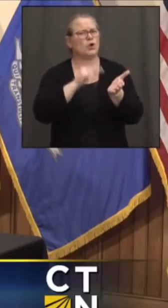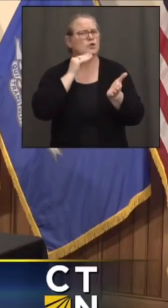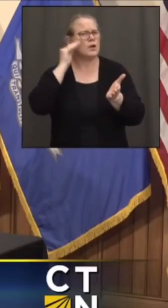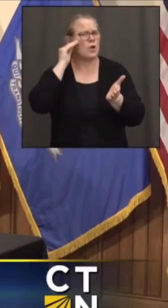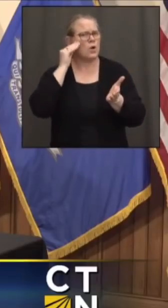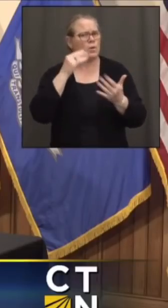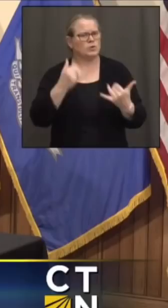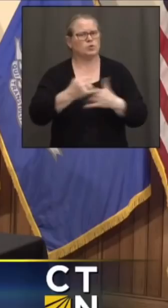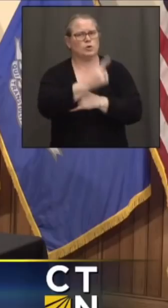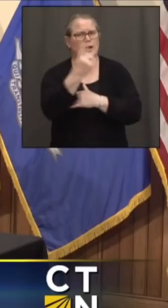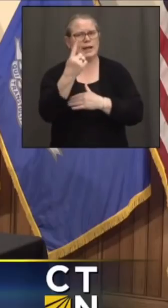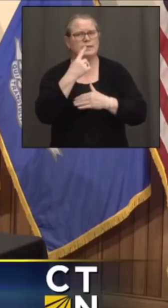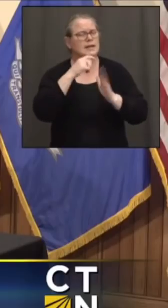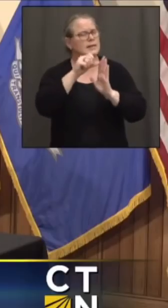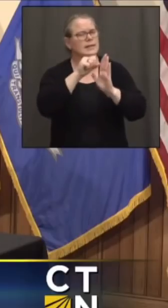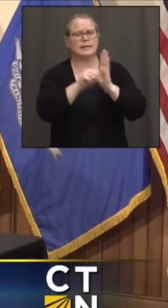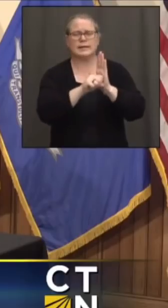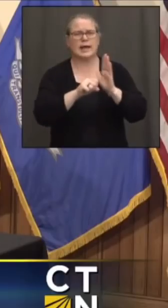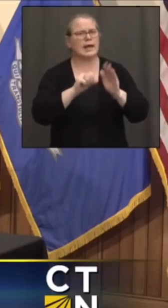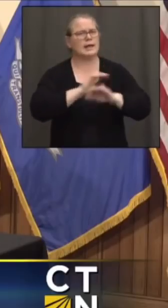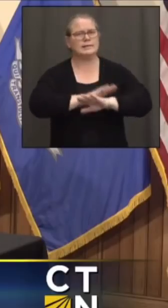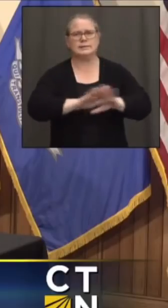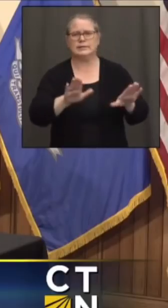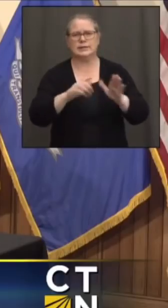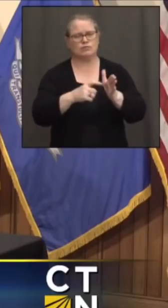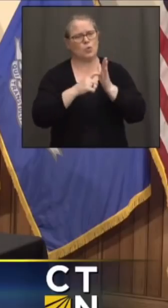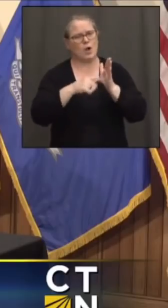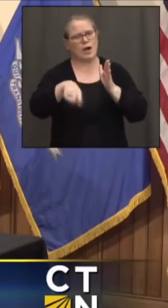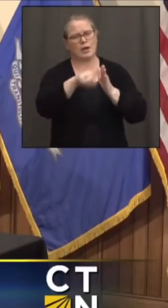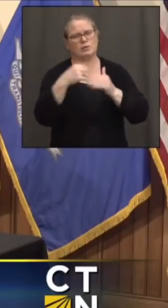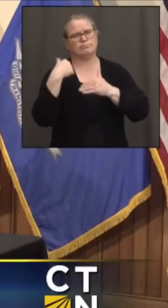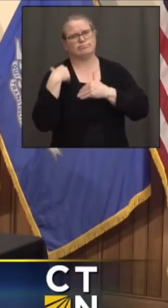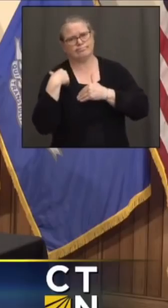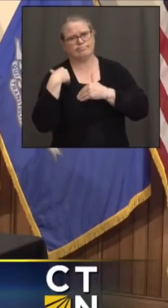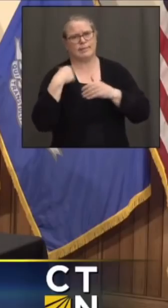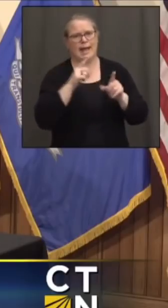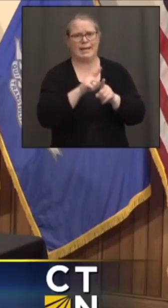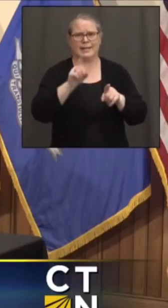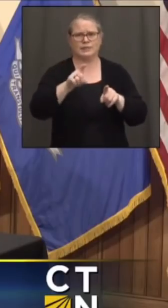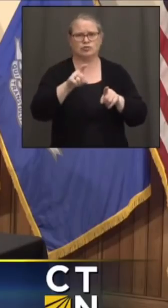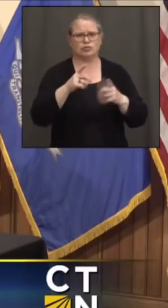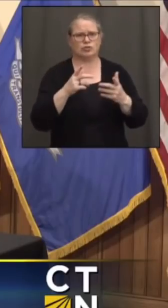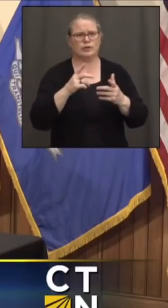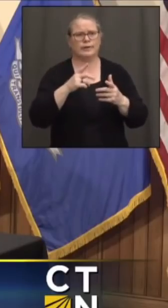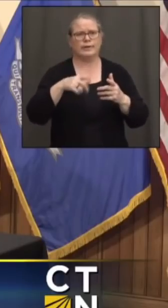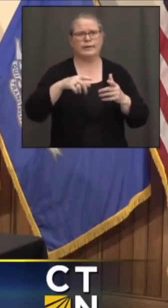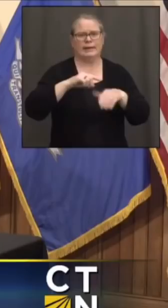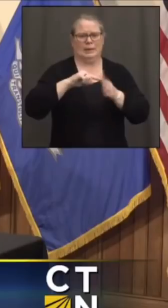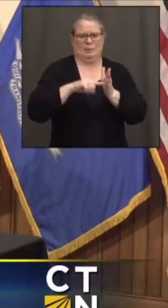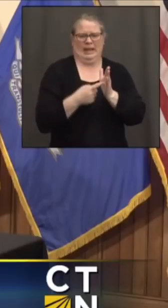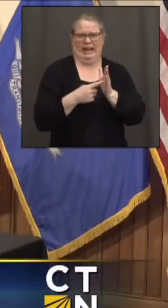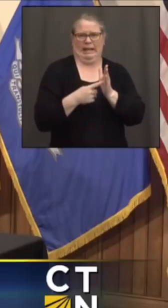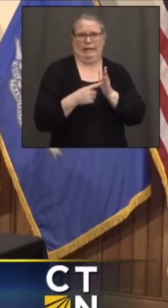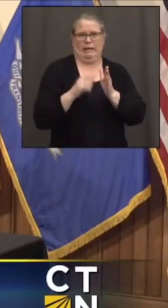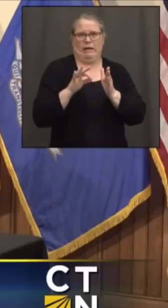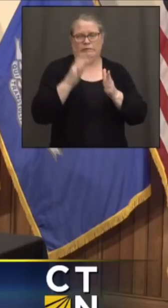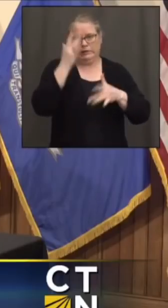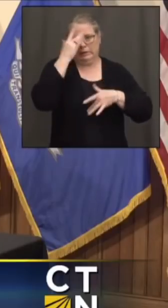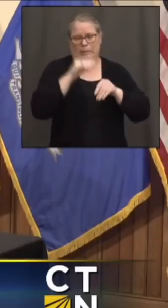state didn't really hold them as accountable as they should have been held to some of the failures, especially early in the pandemic?